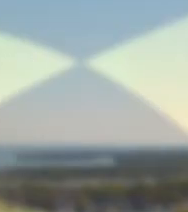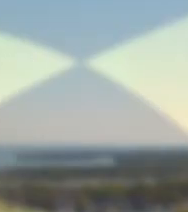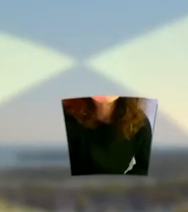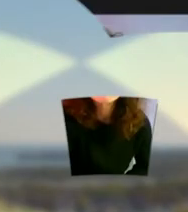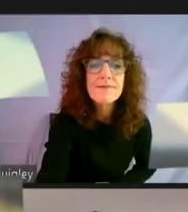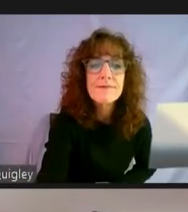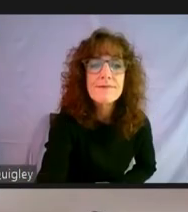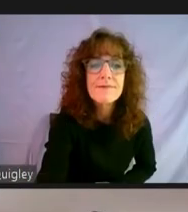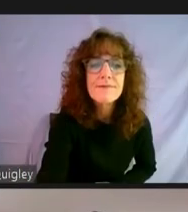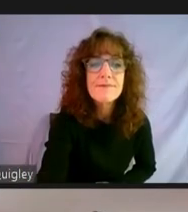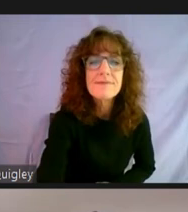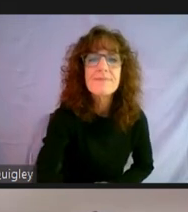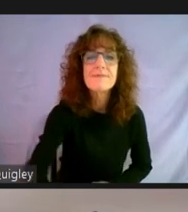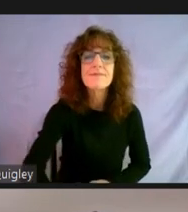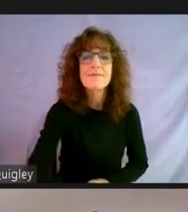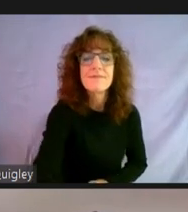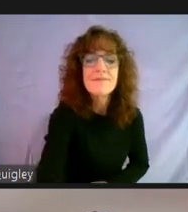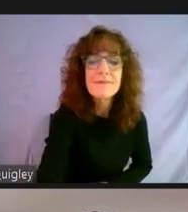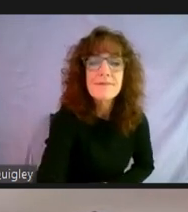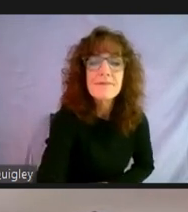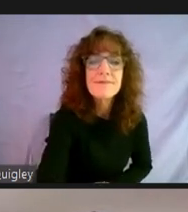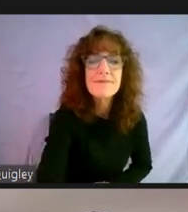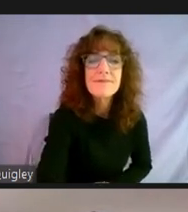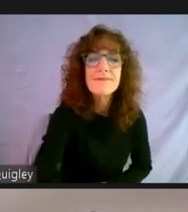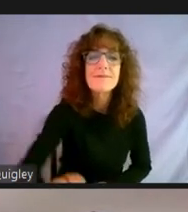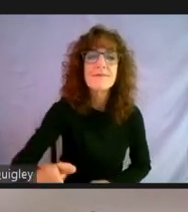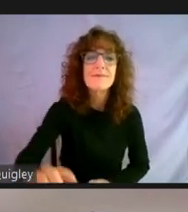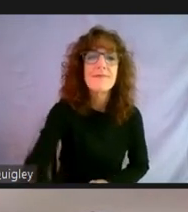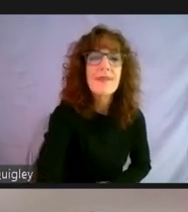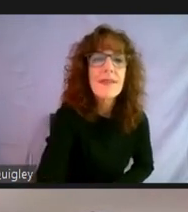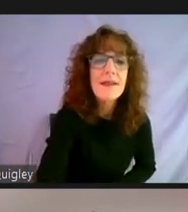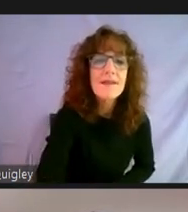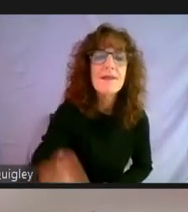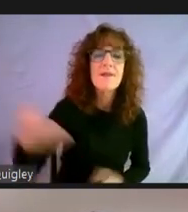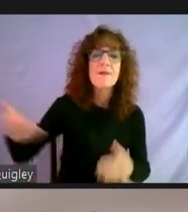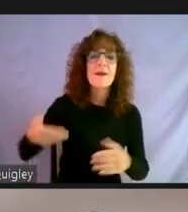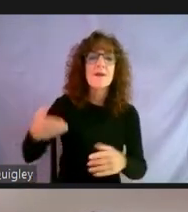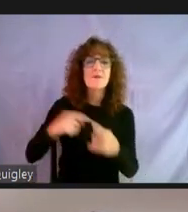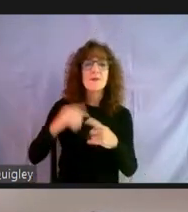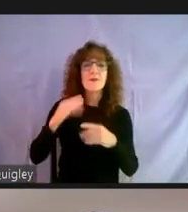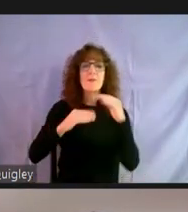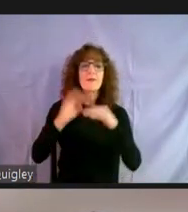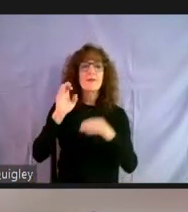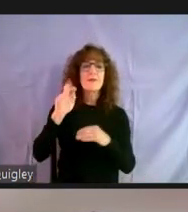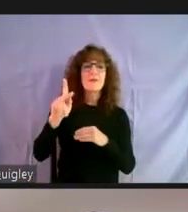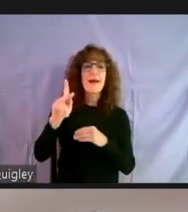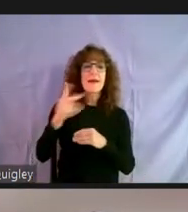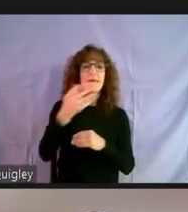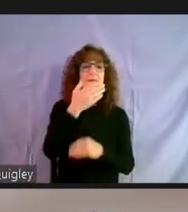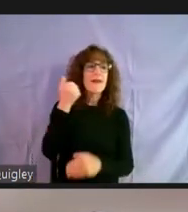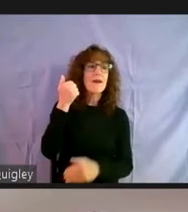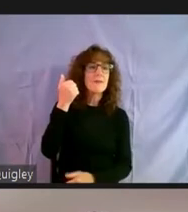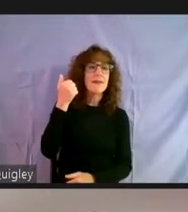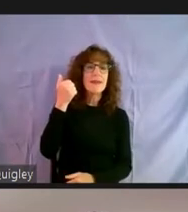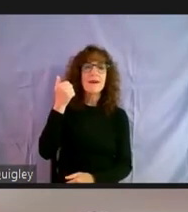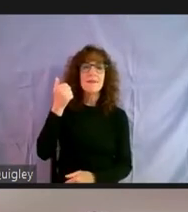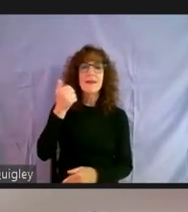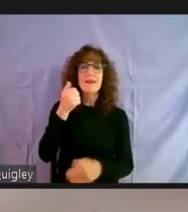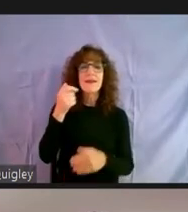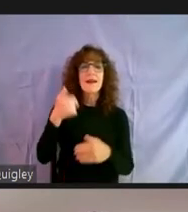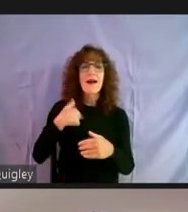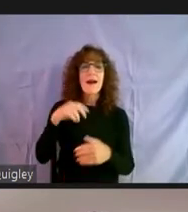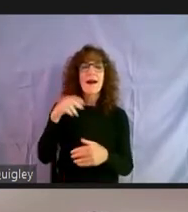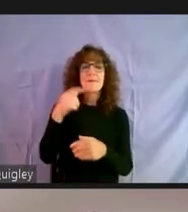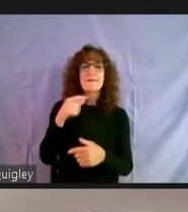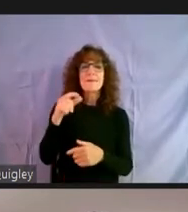All right. Welcome to Build Back Better in Arundel County. I am Arundel County Executive Stuart Pittman, and we